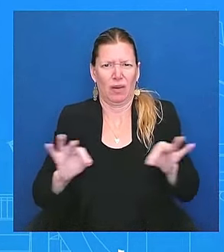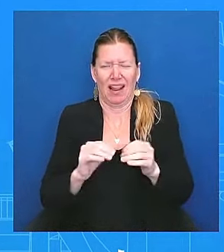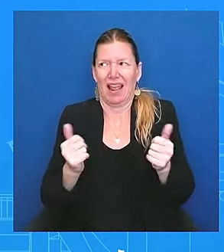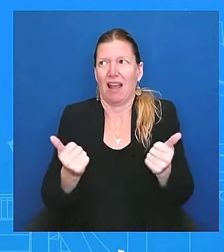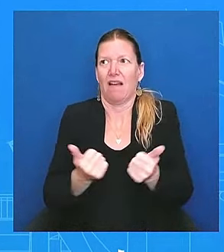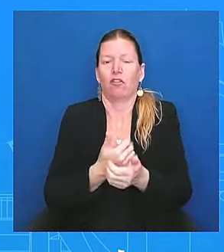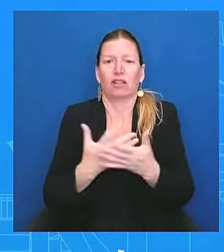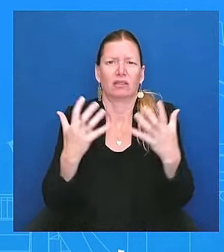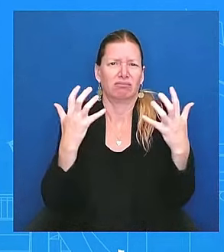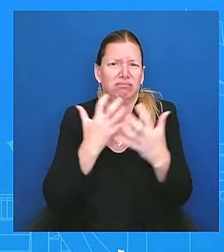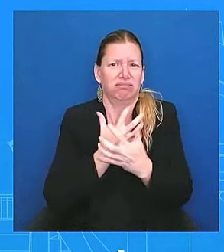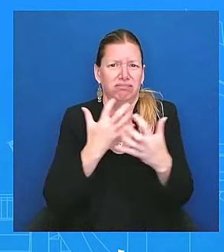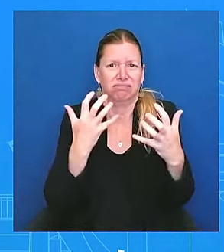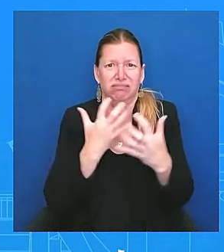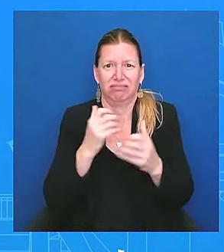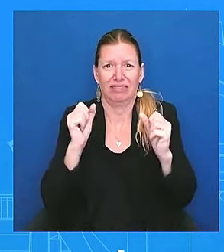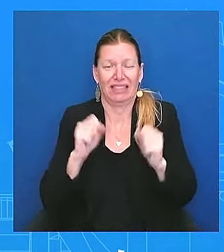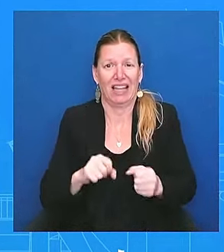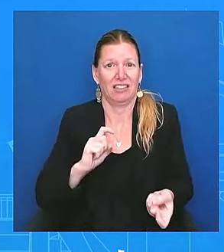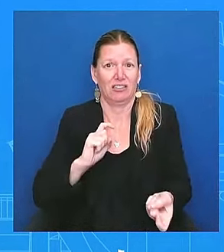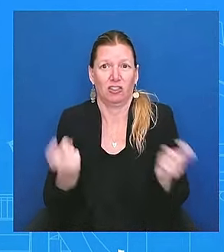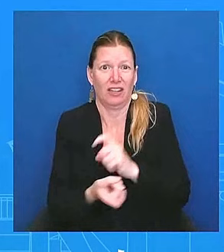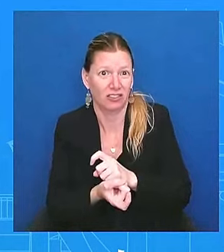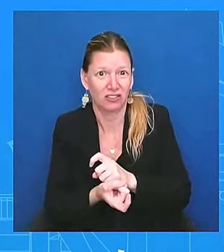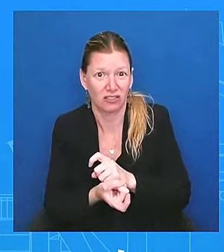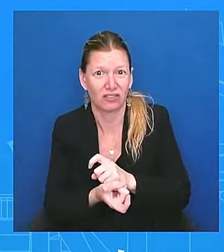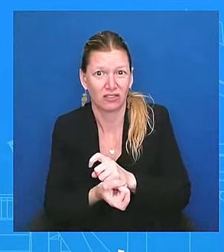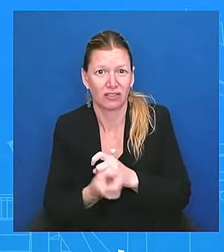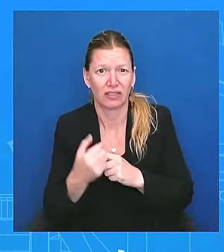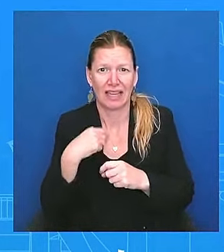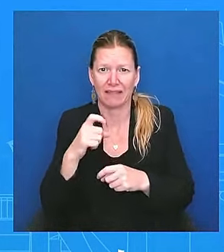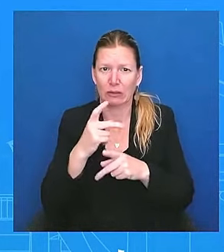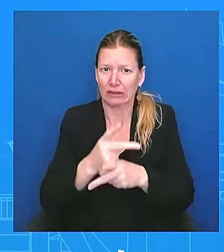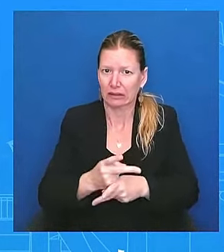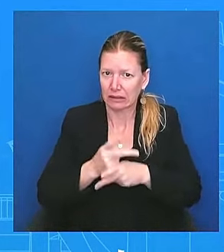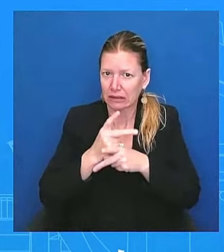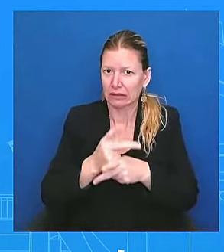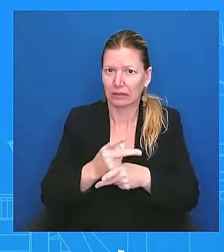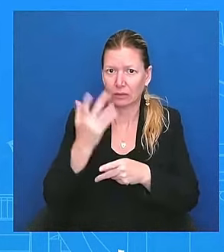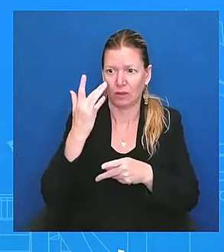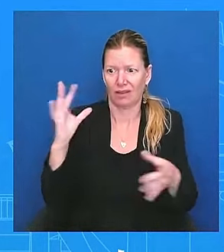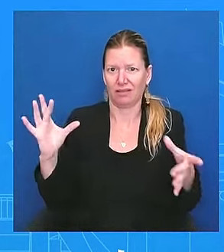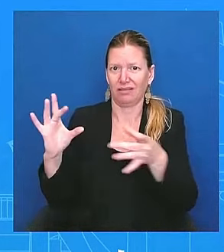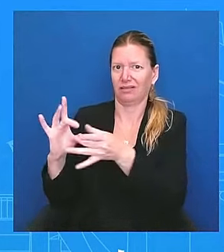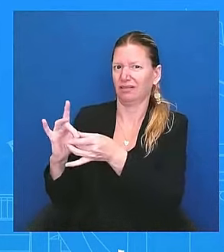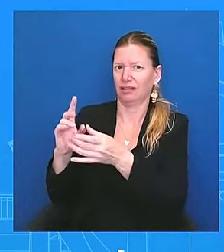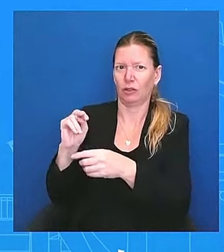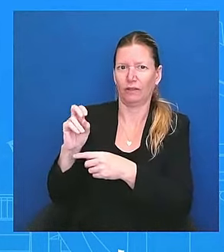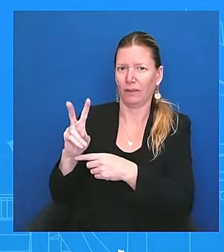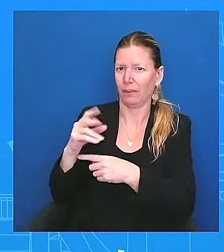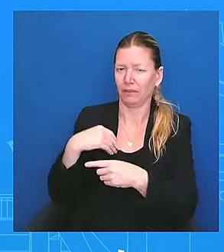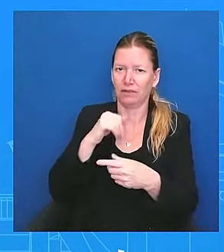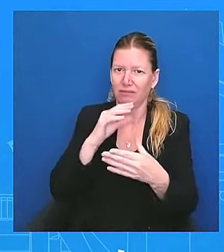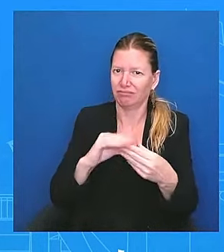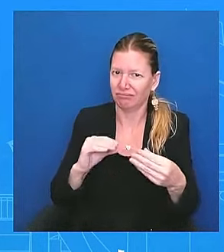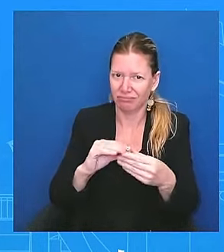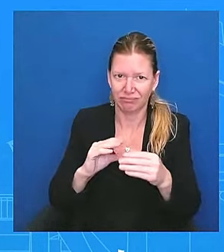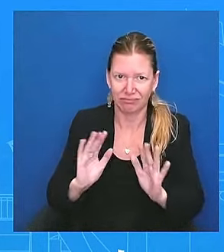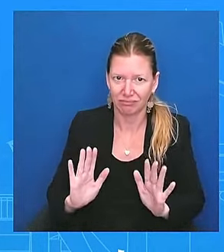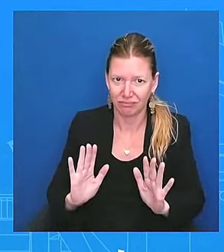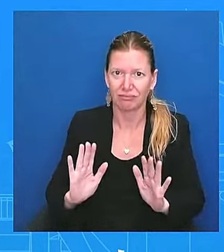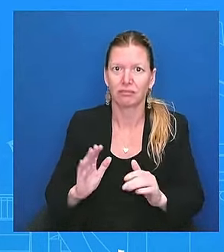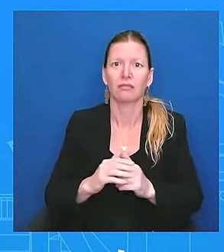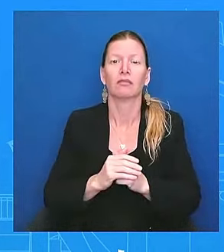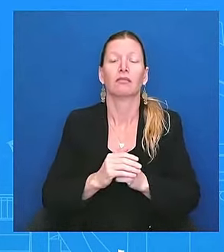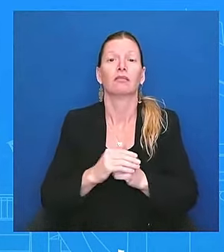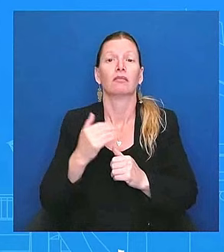any leader would say they always have to prove to themselves to, you know, to their constituents, right? It is a day